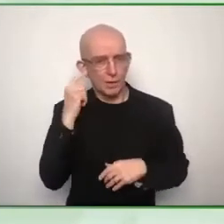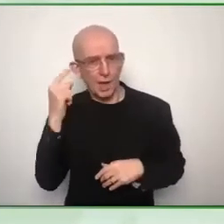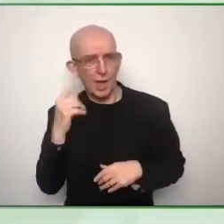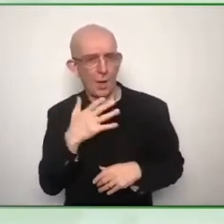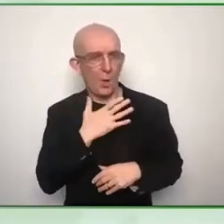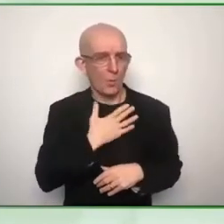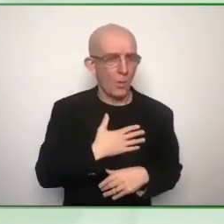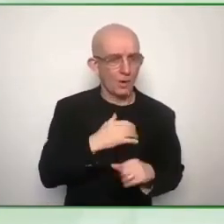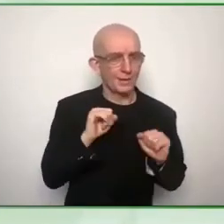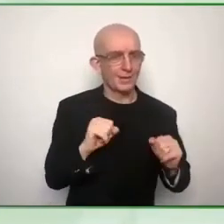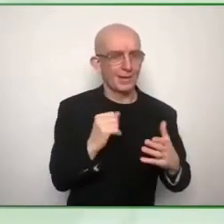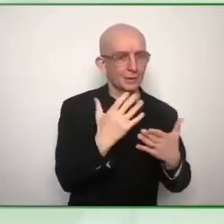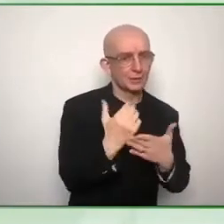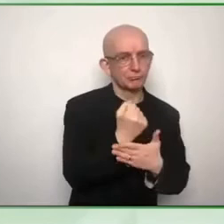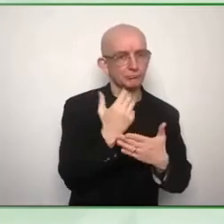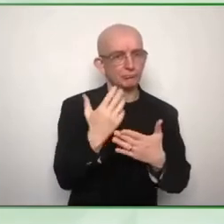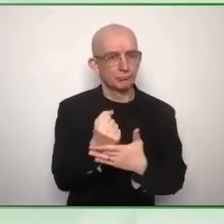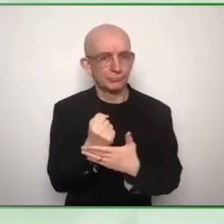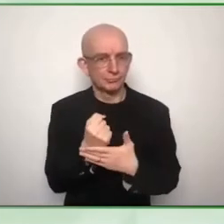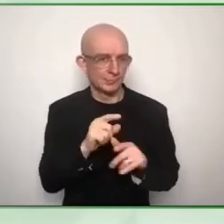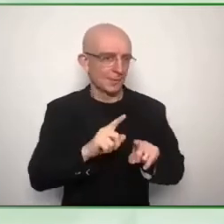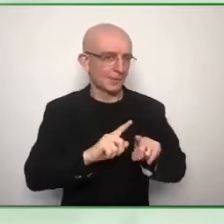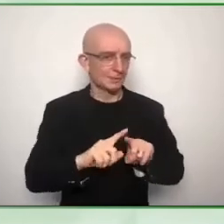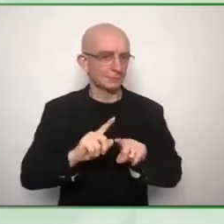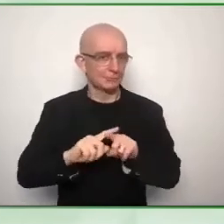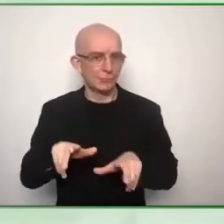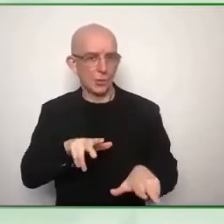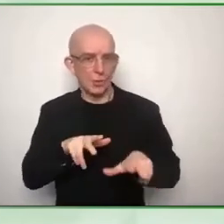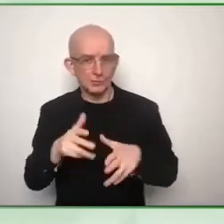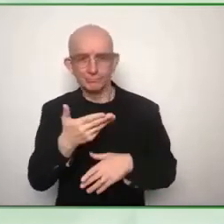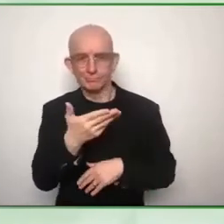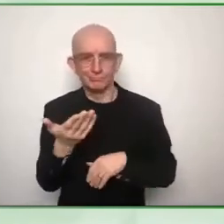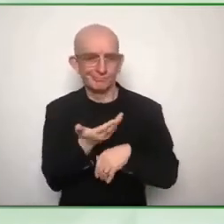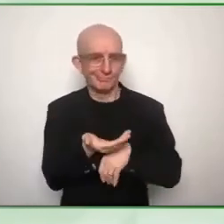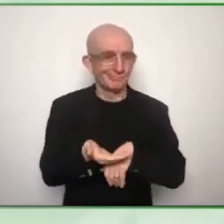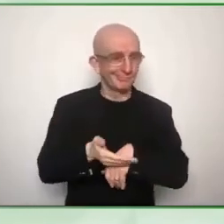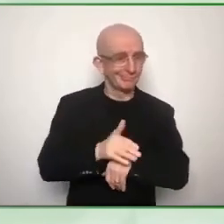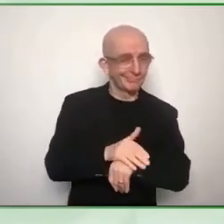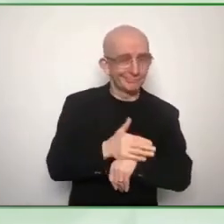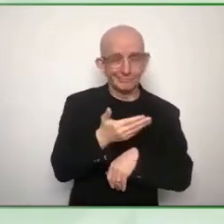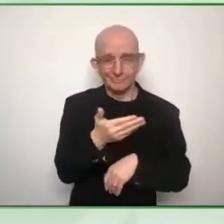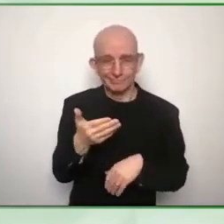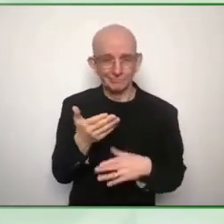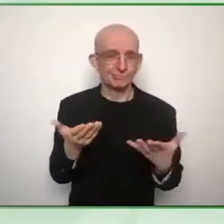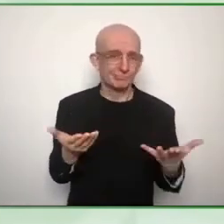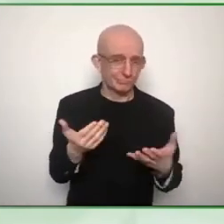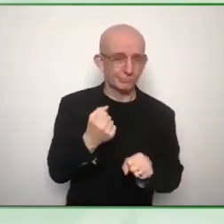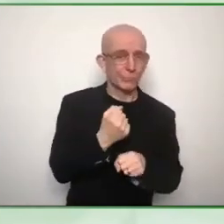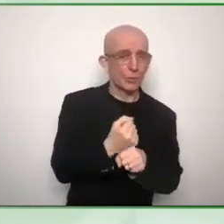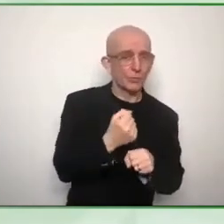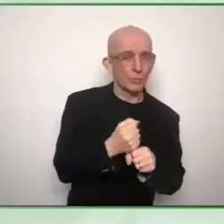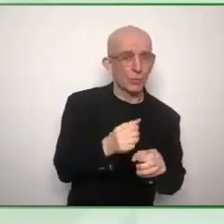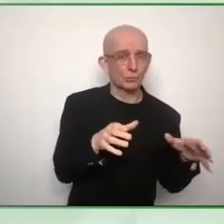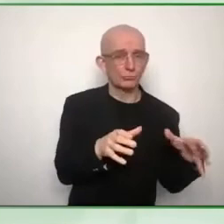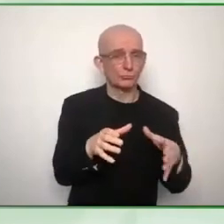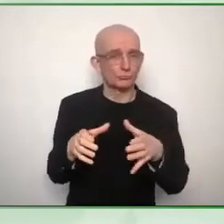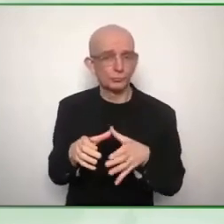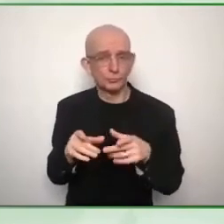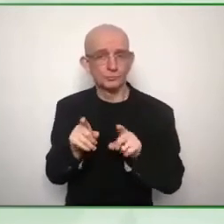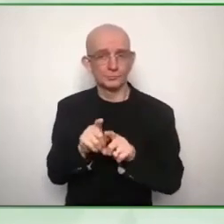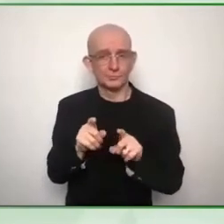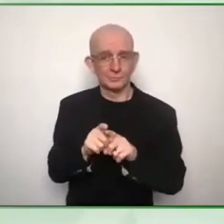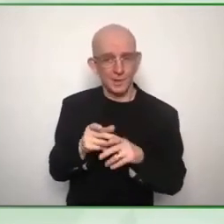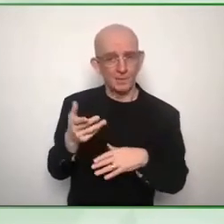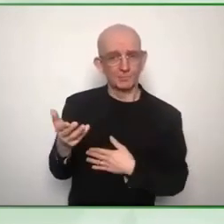56 000 people if i got that correct and about 1 000 public servants so they